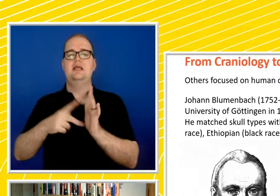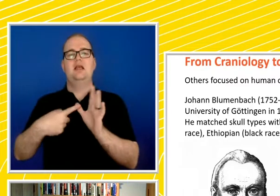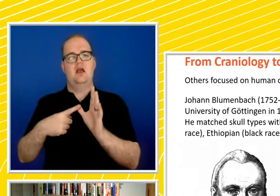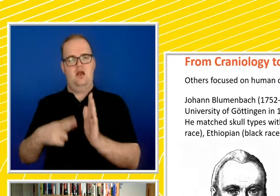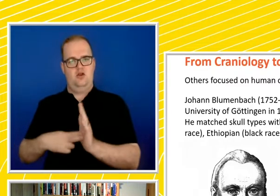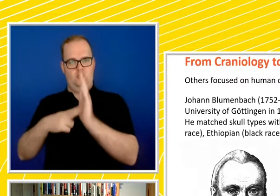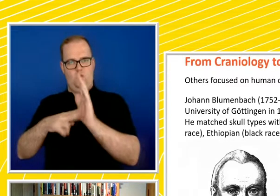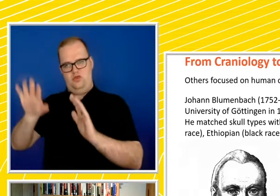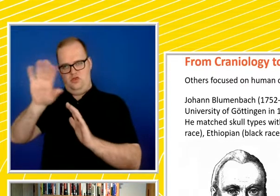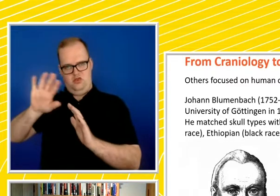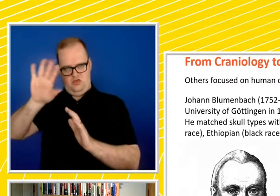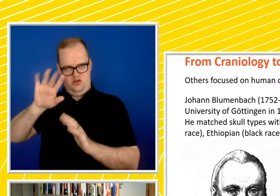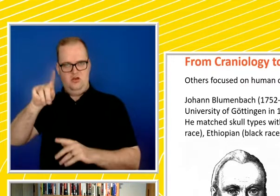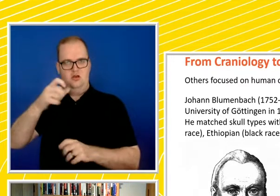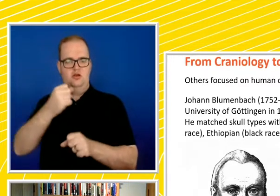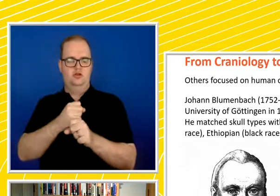Azerbaijan, in Georgia.